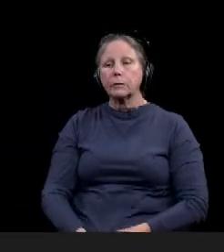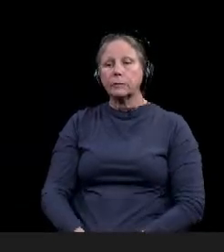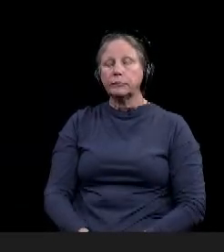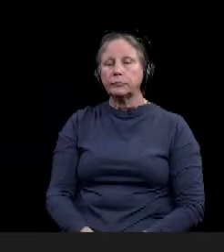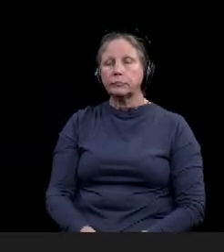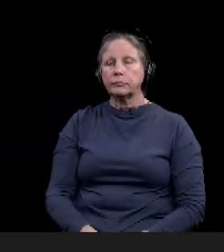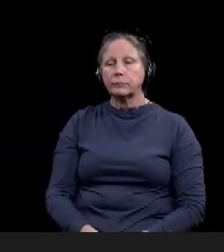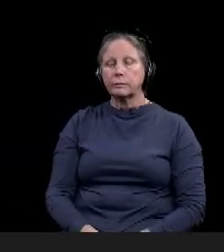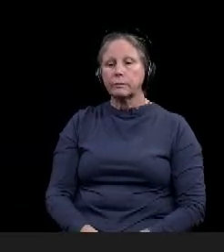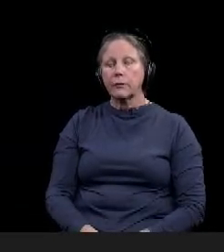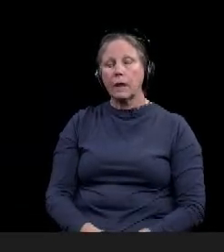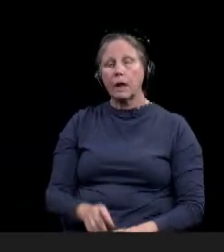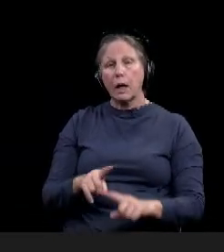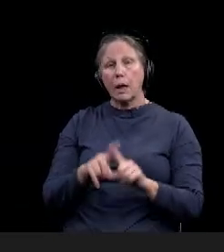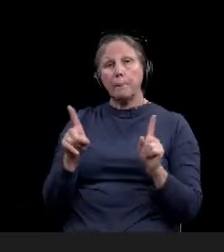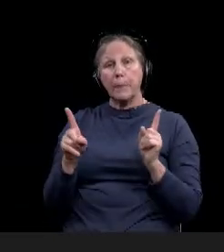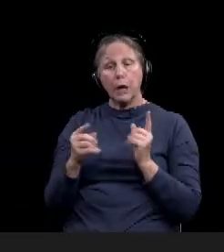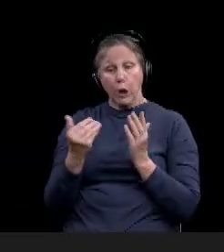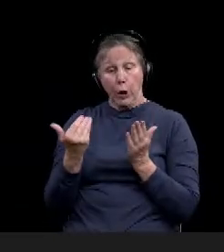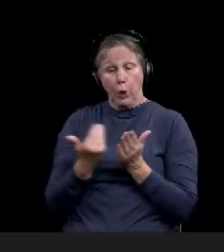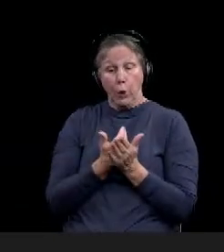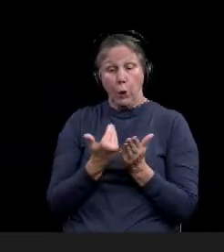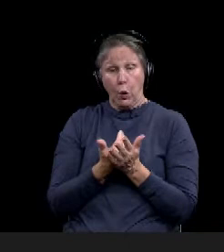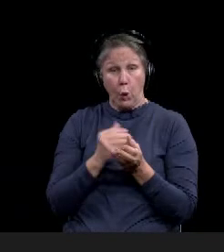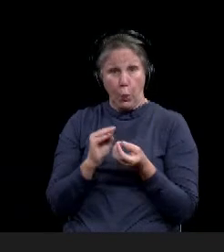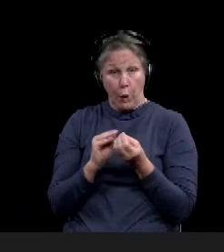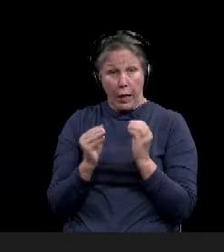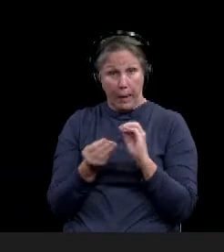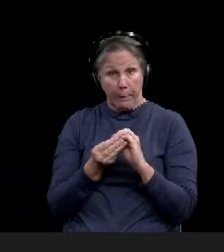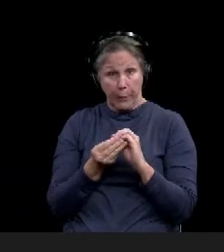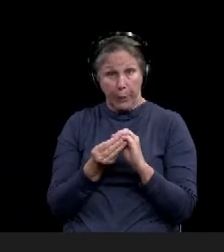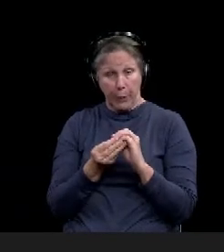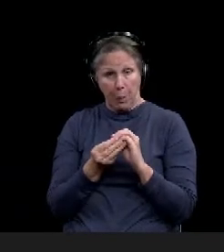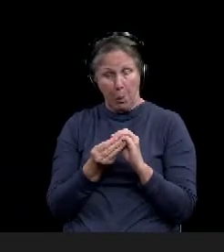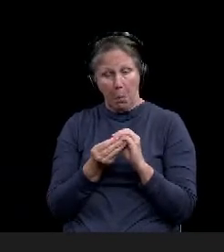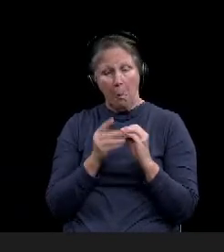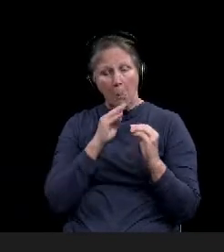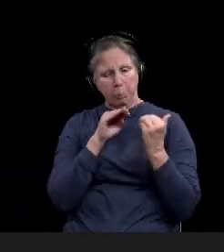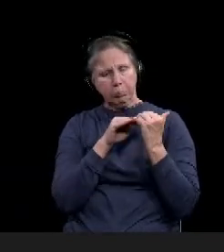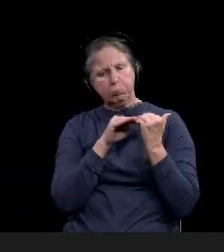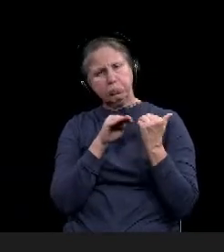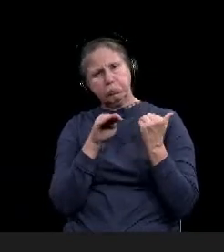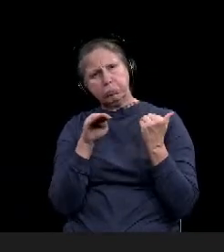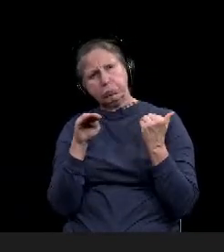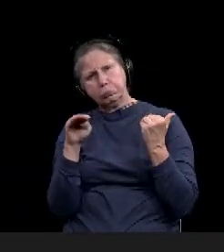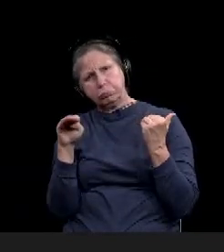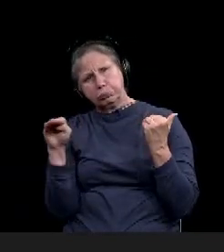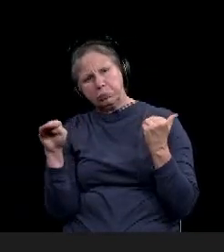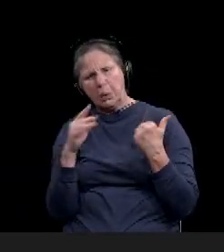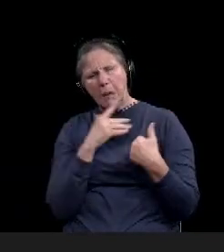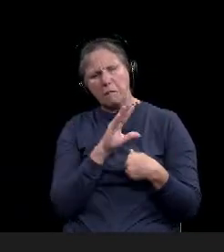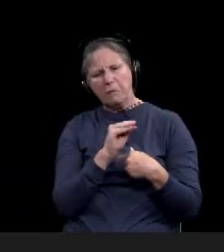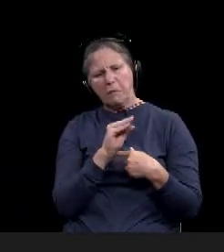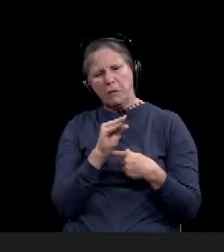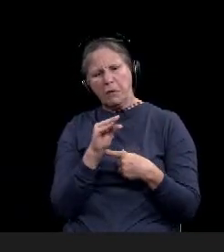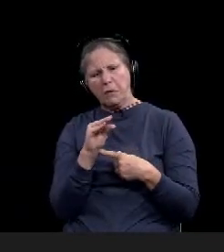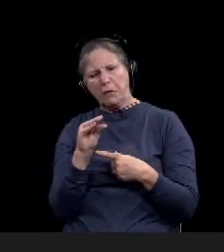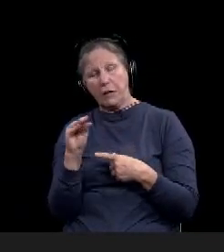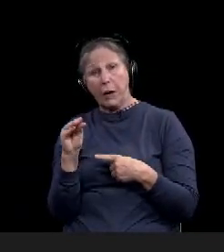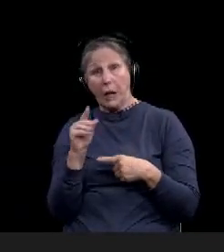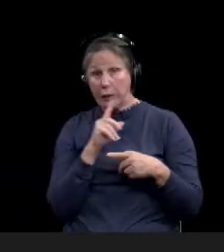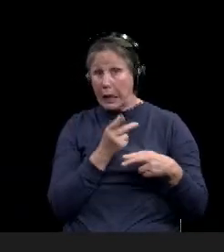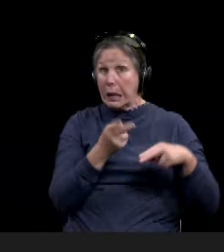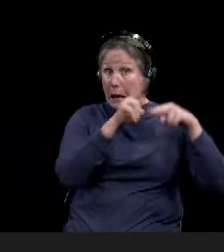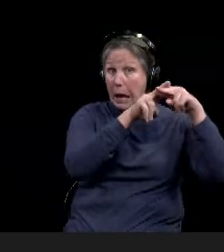Um, however, our new, new cases per day have pretty well leveled out again in the 50 range. They had, they had spiked